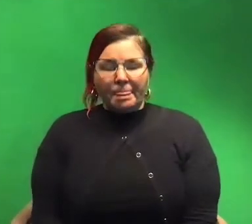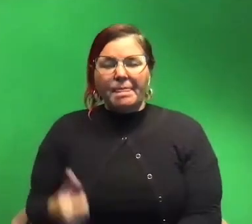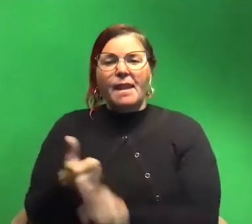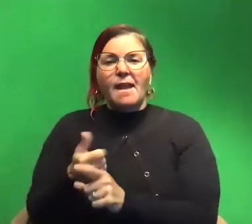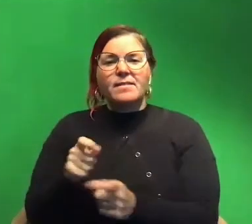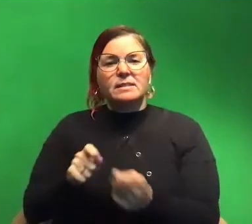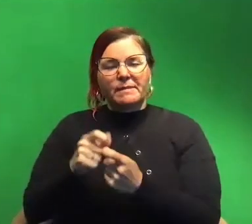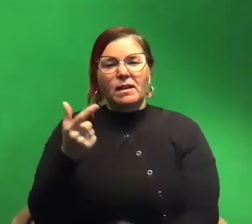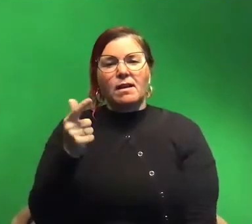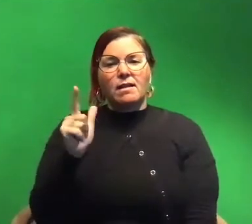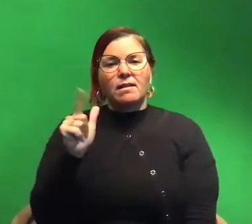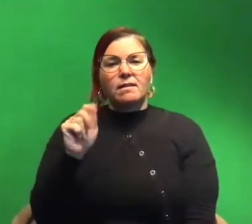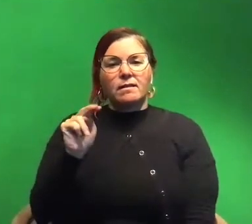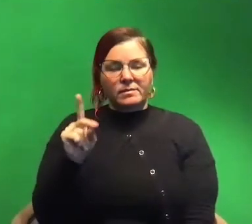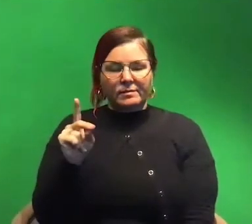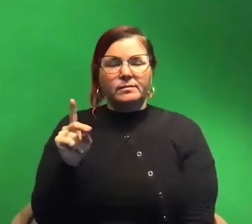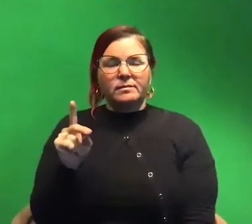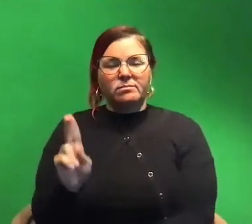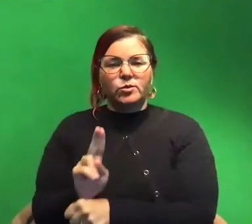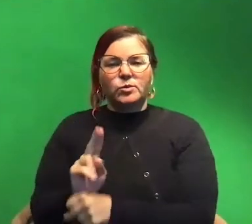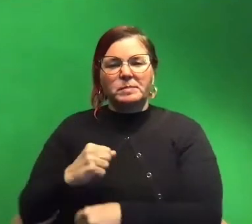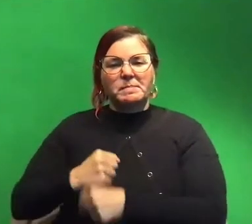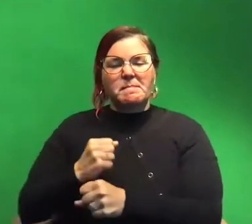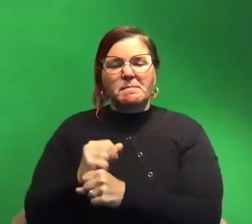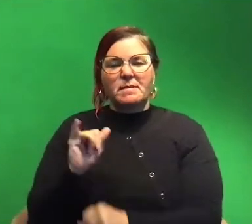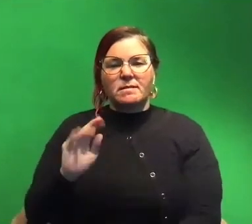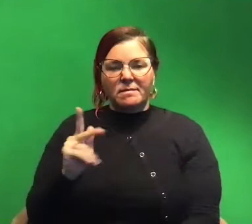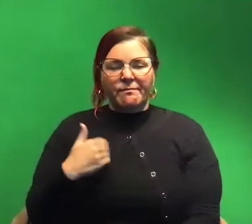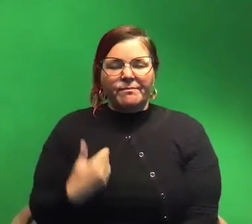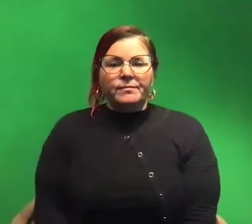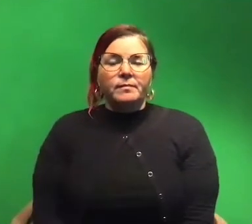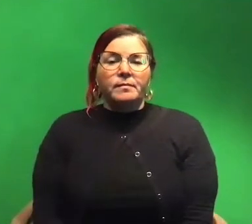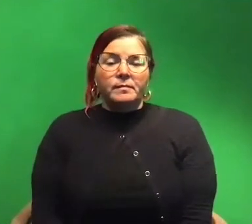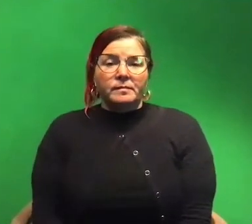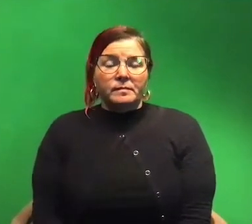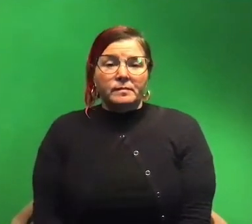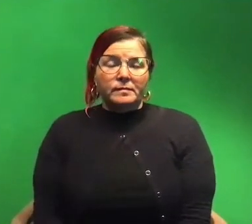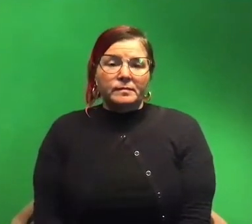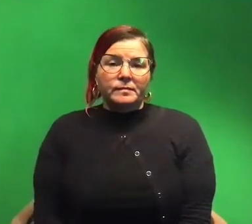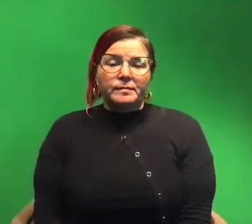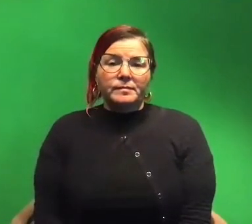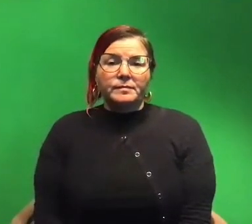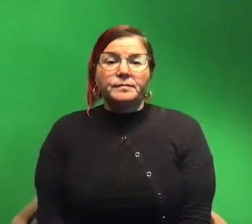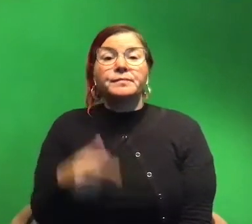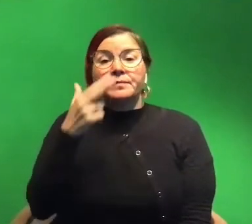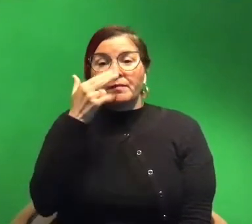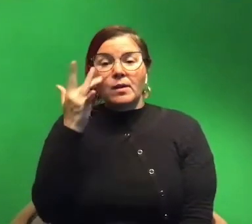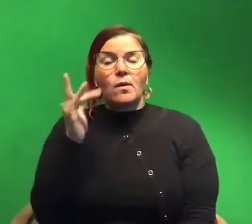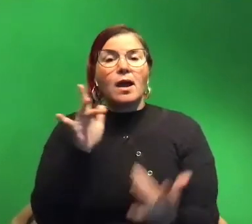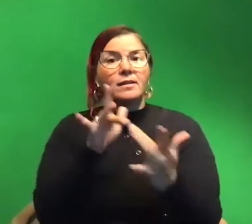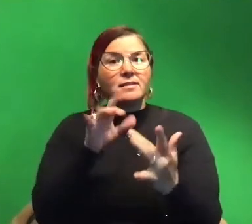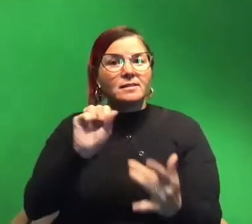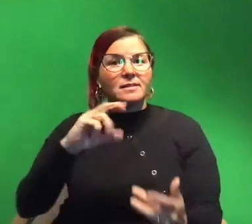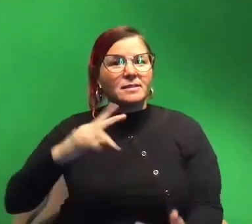gland that they use in order to make their ink. Um and it's funny because I'd actually contacted Sarah like